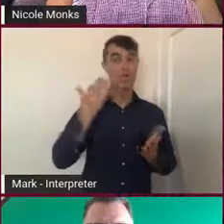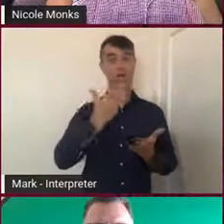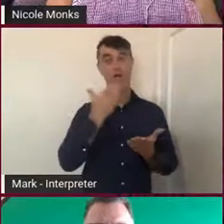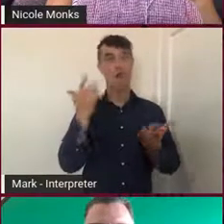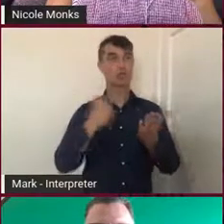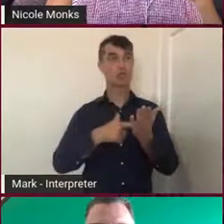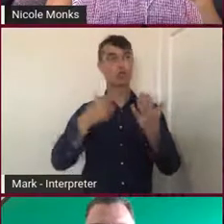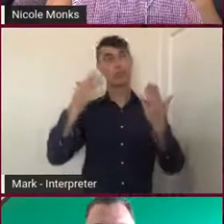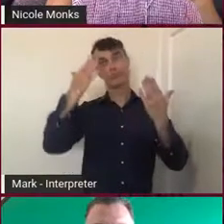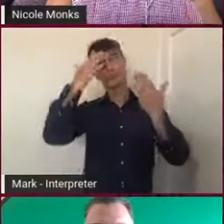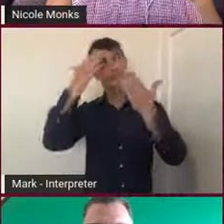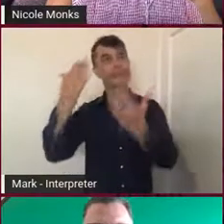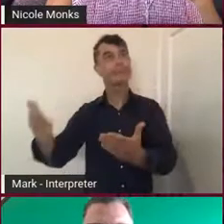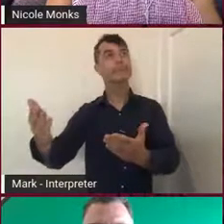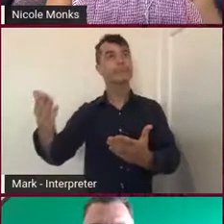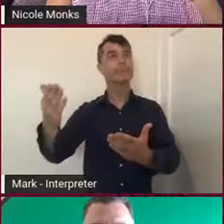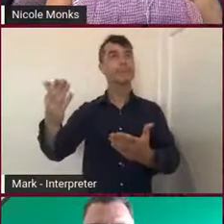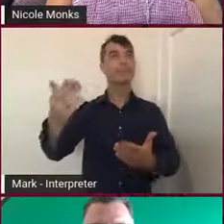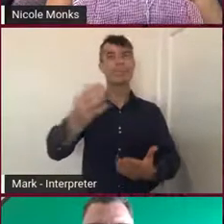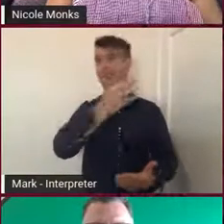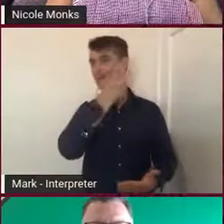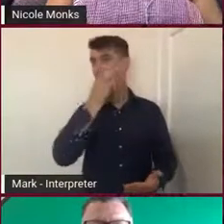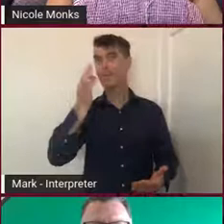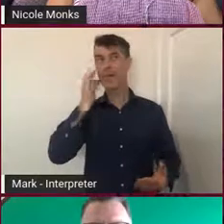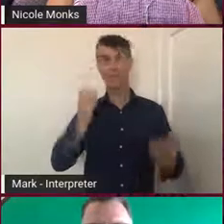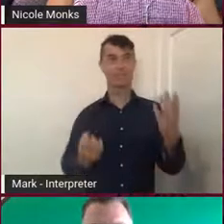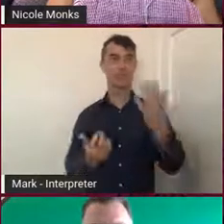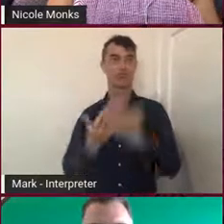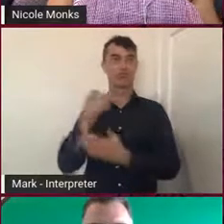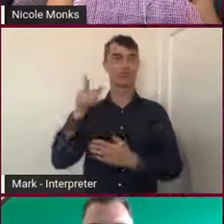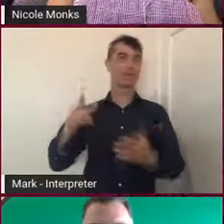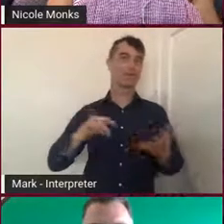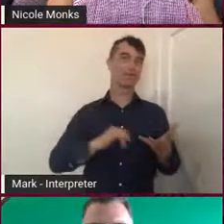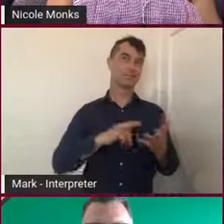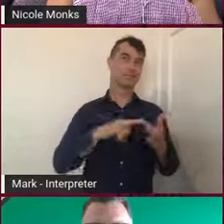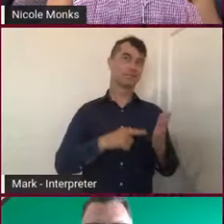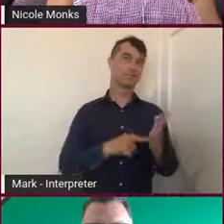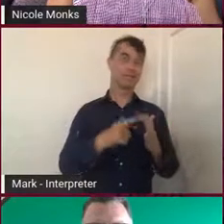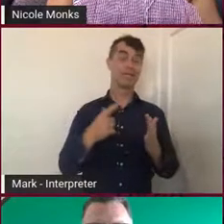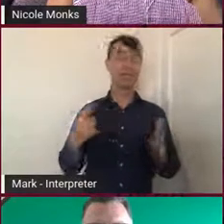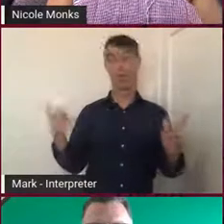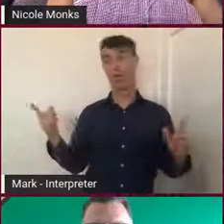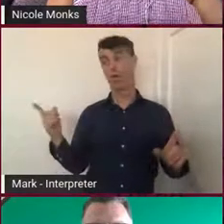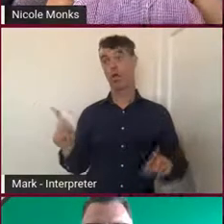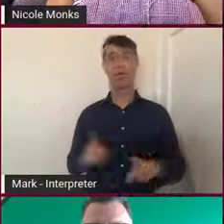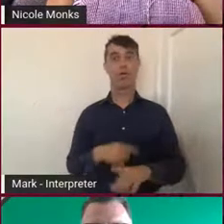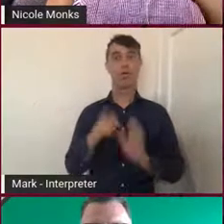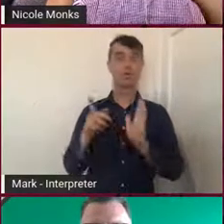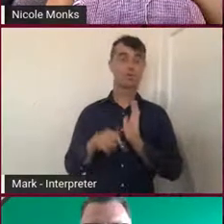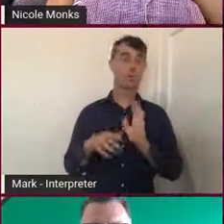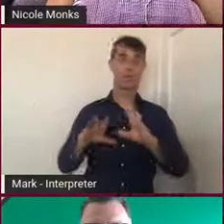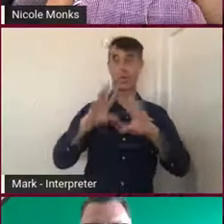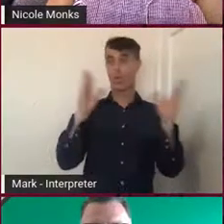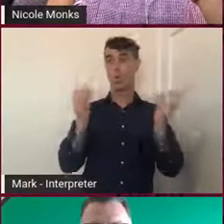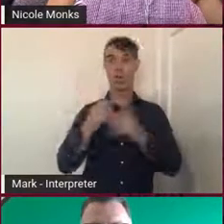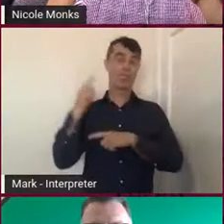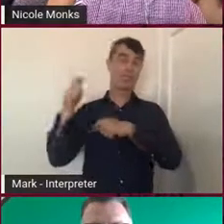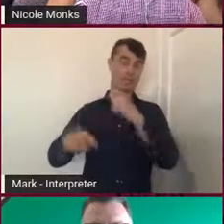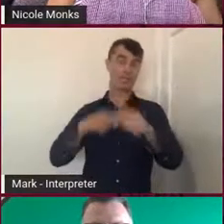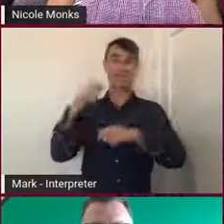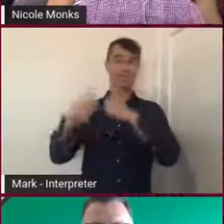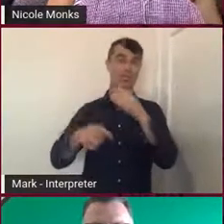to the plants that had grown on that site for such a long time and all the change they'd seen.